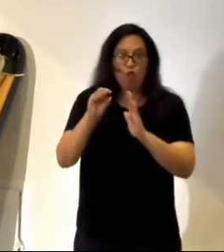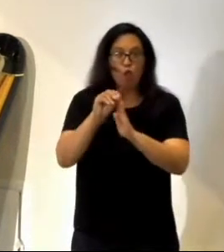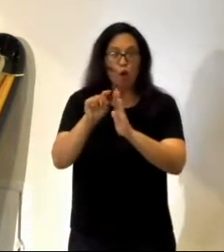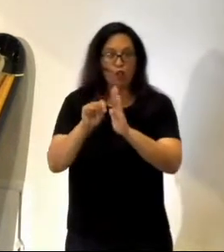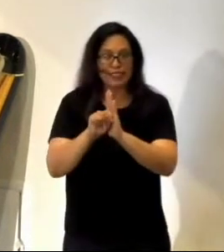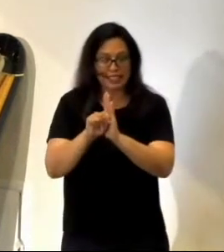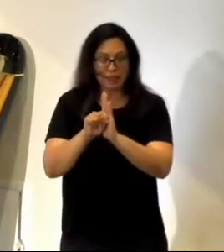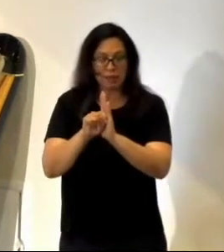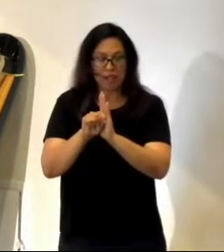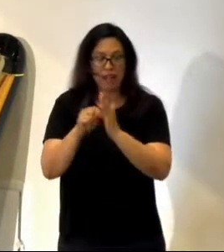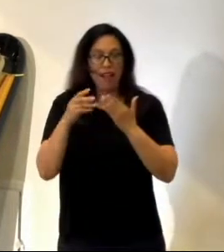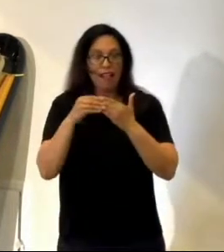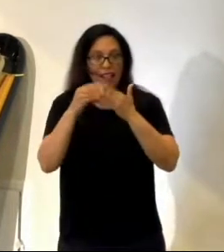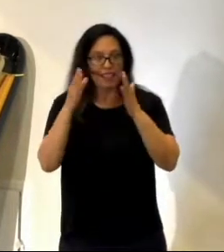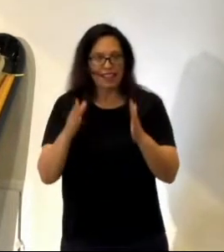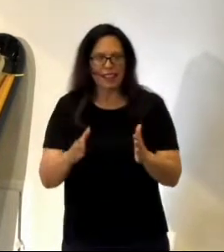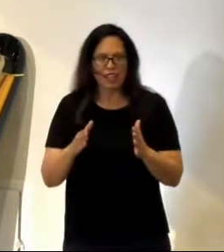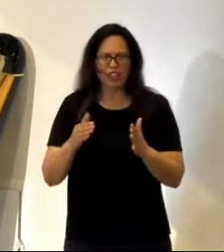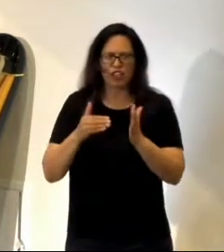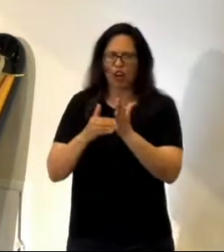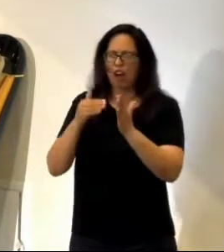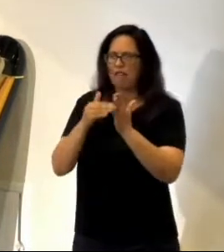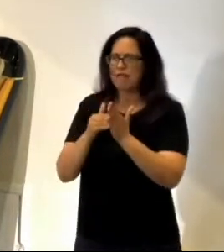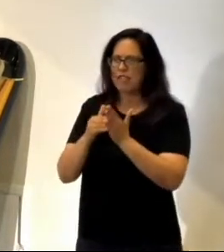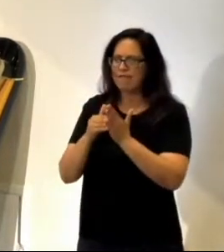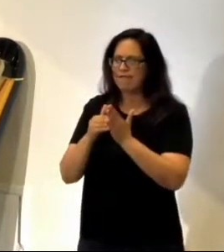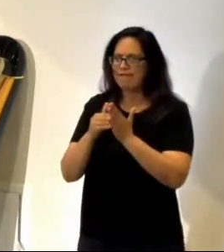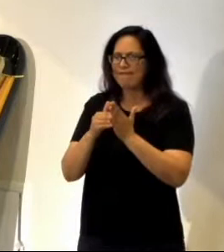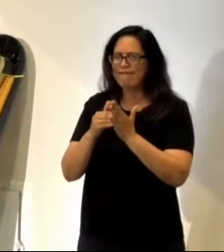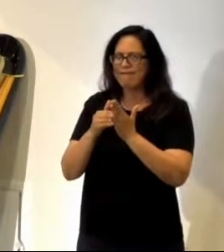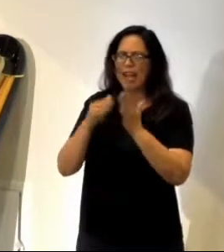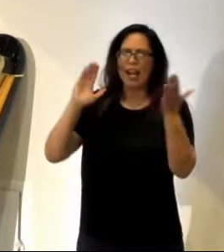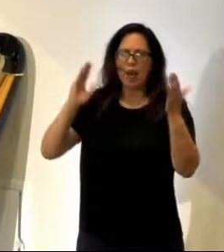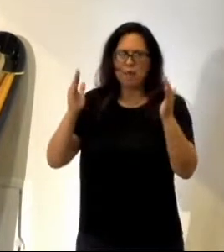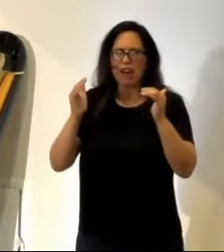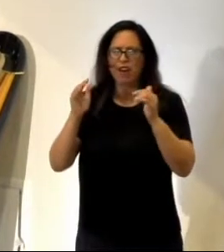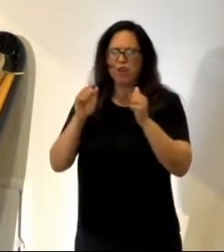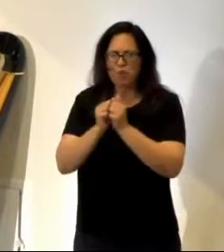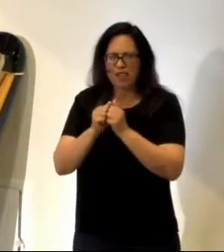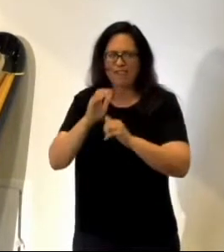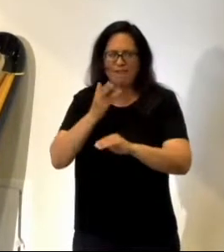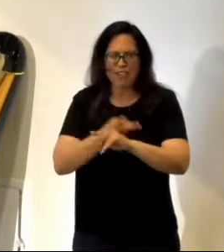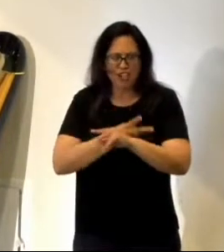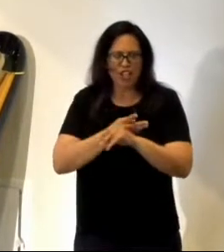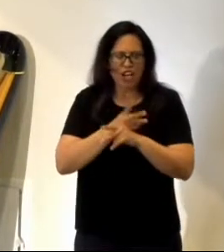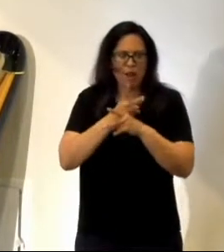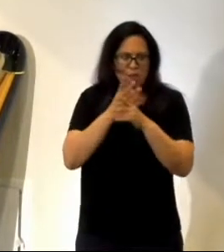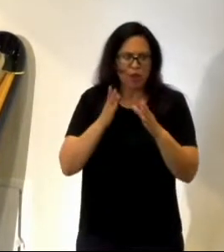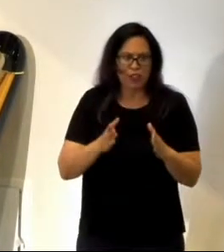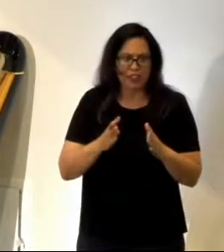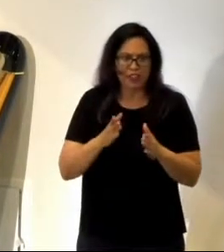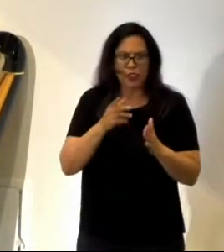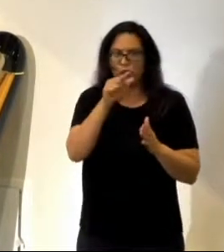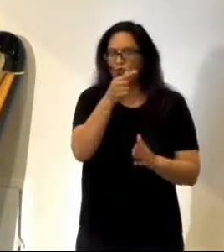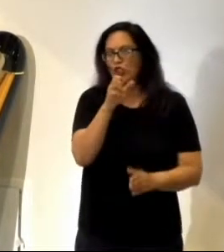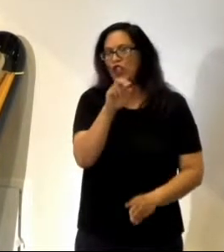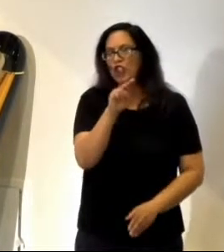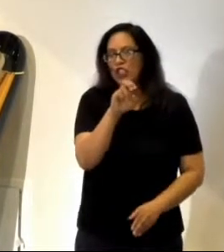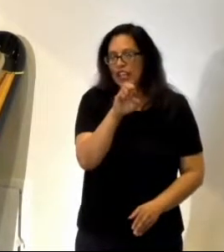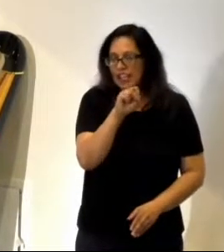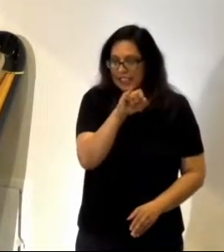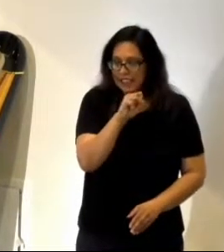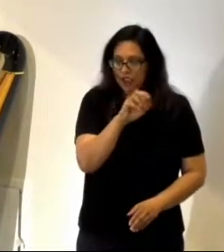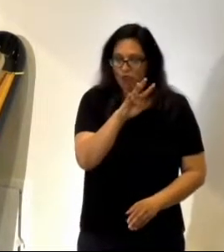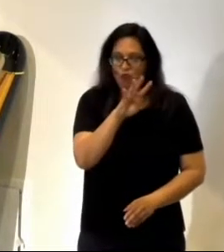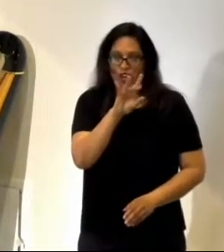leaders were often depicted as shepherds. want to go through a couple of verses to prove that to you. Genesis 48, 15 says that